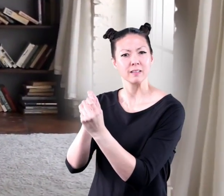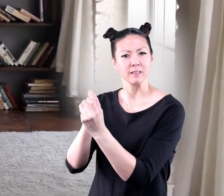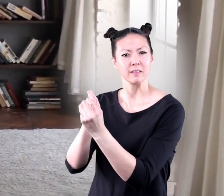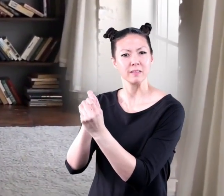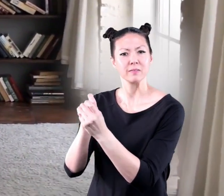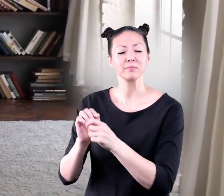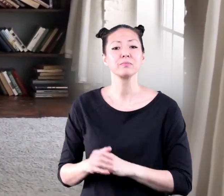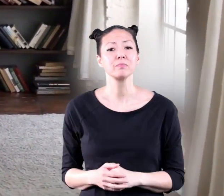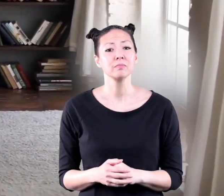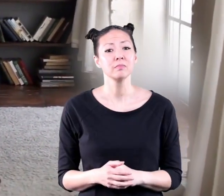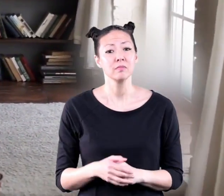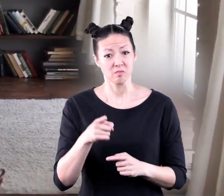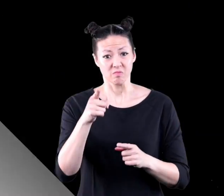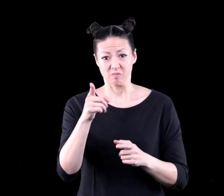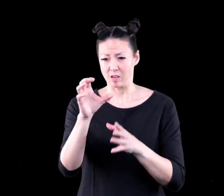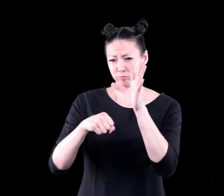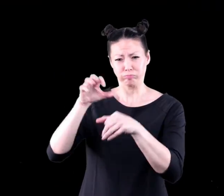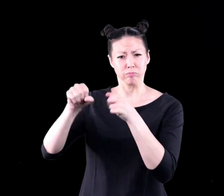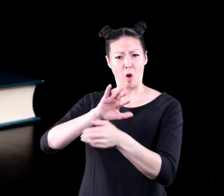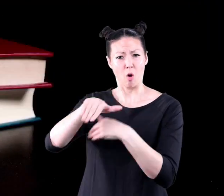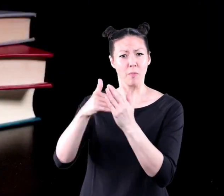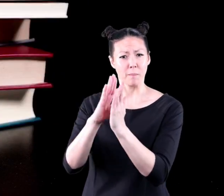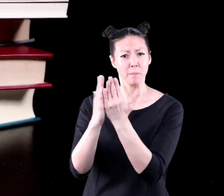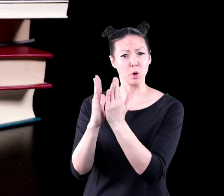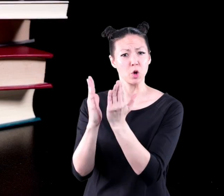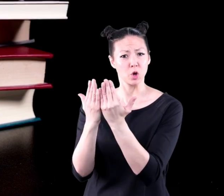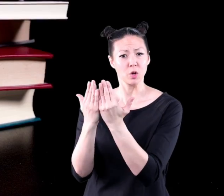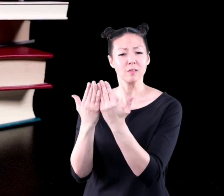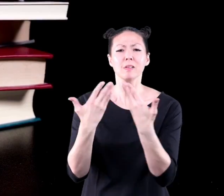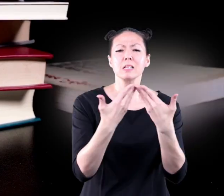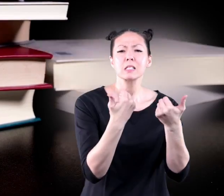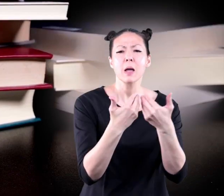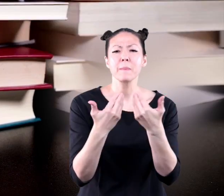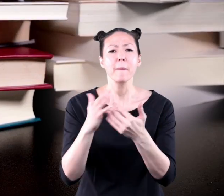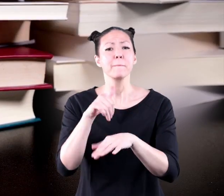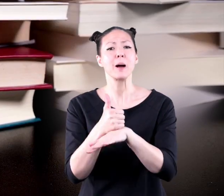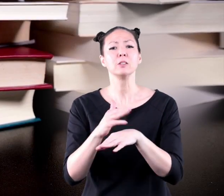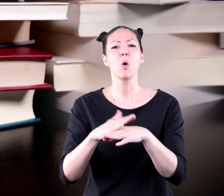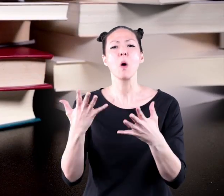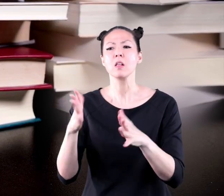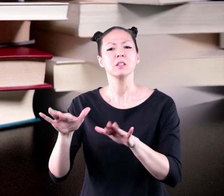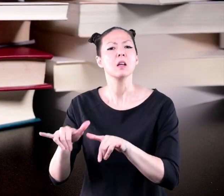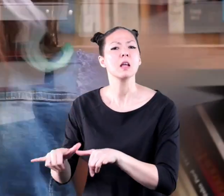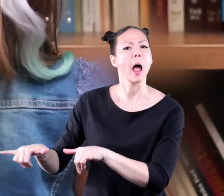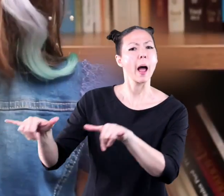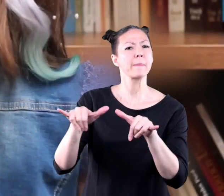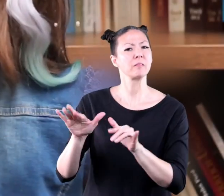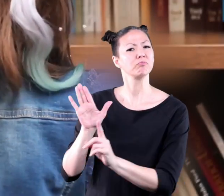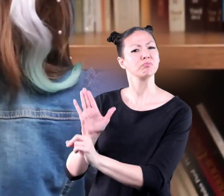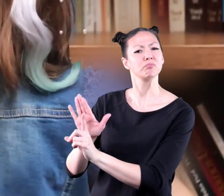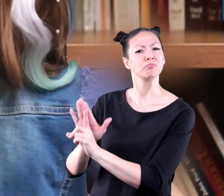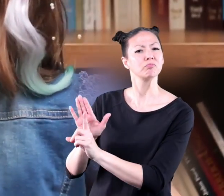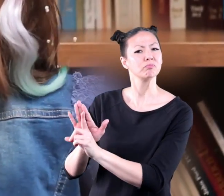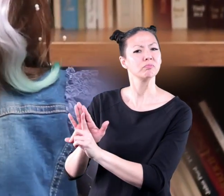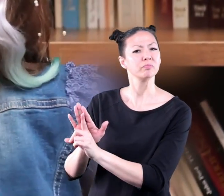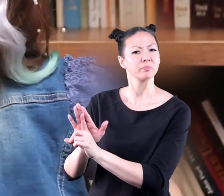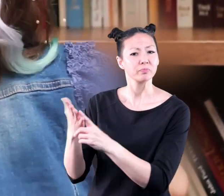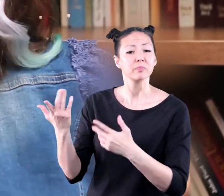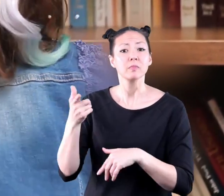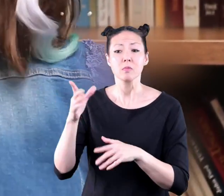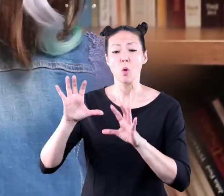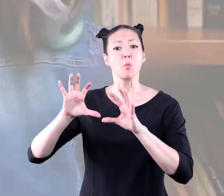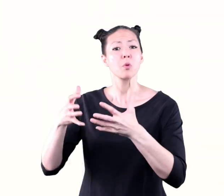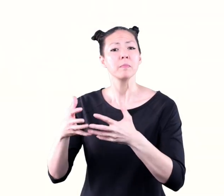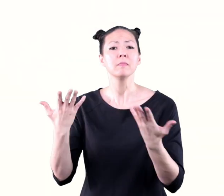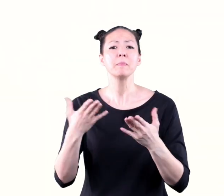in more detail you would do that by taking all your books and separating them based on what they have in common